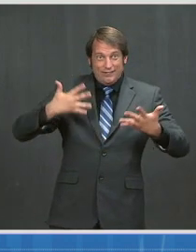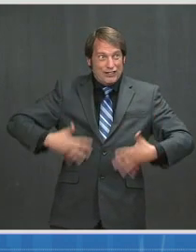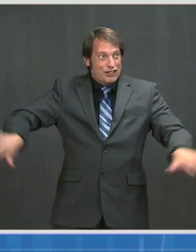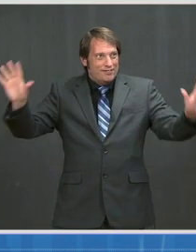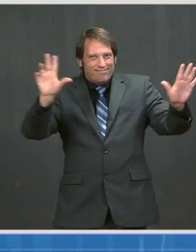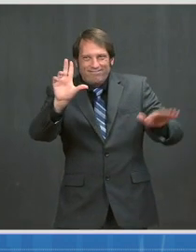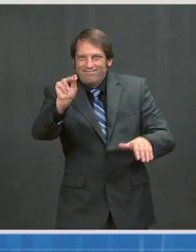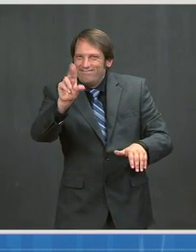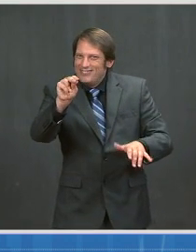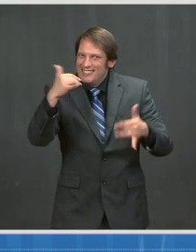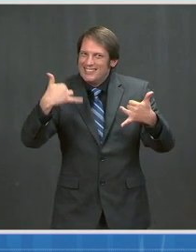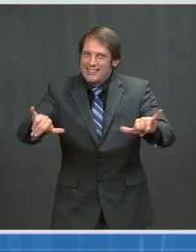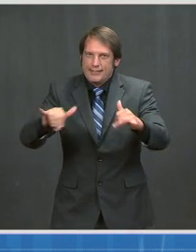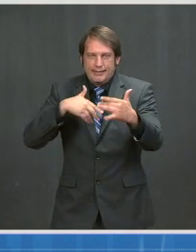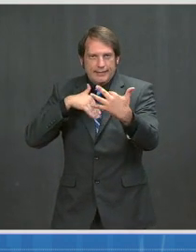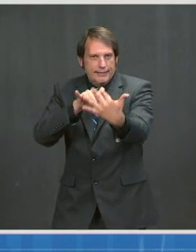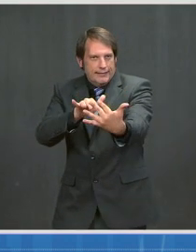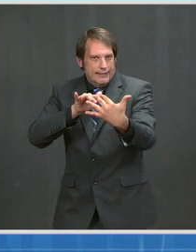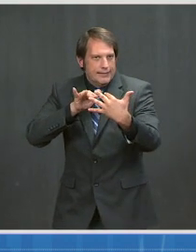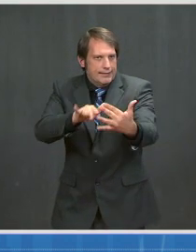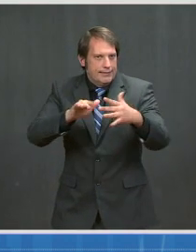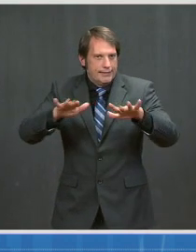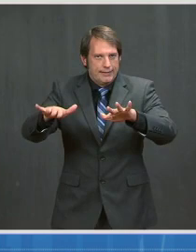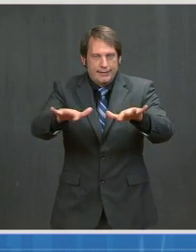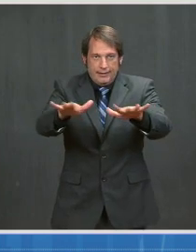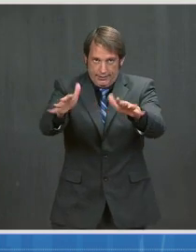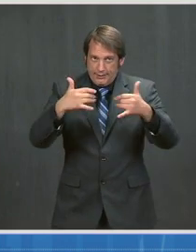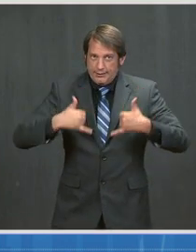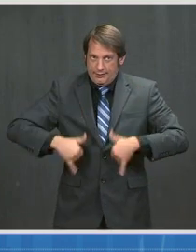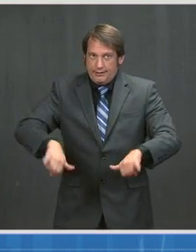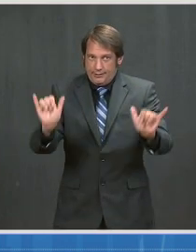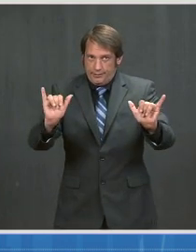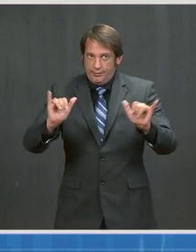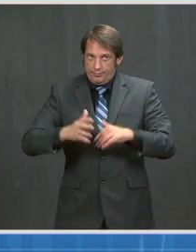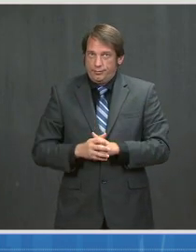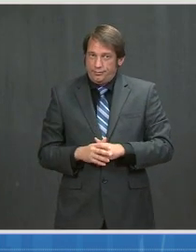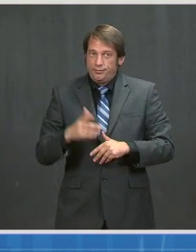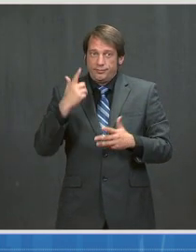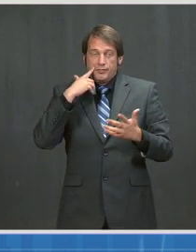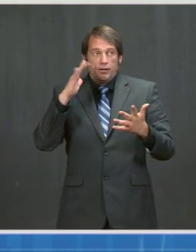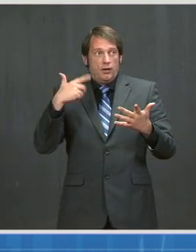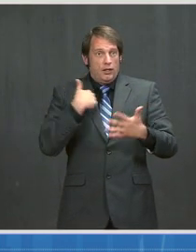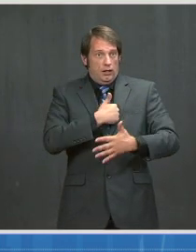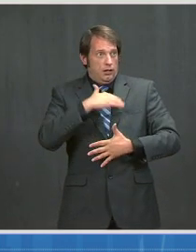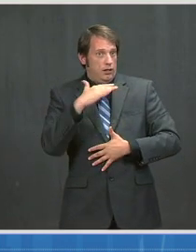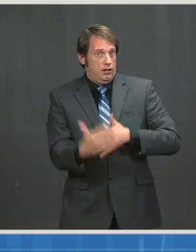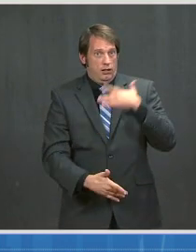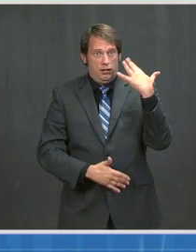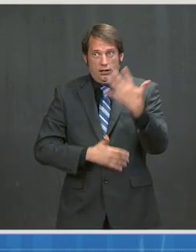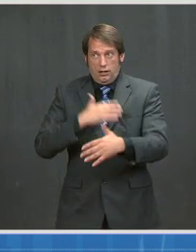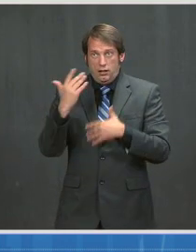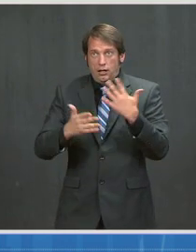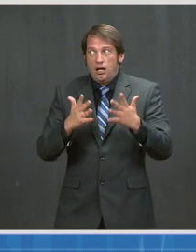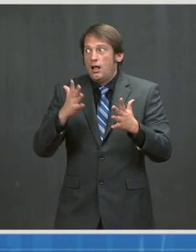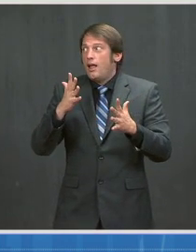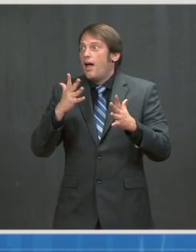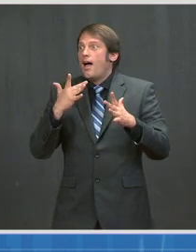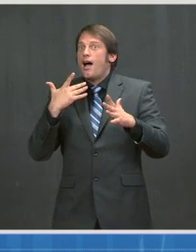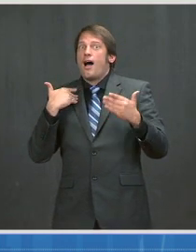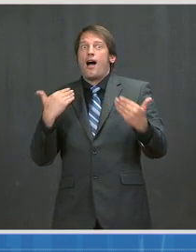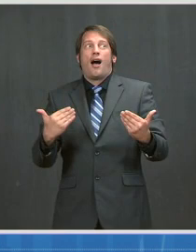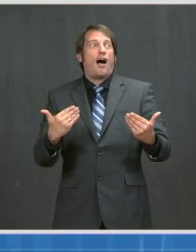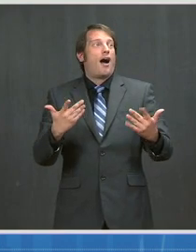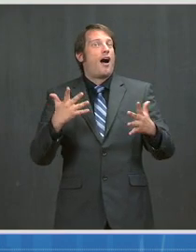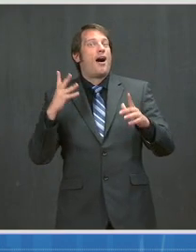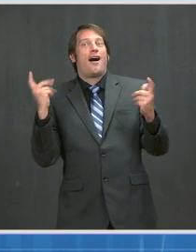we could do right now would be to mistake progress for victory. If we let our guard